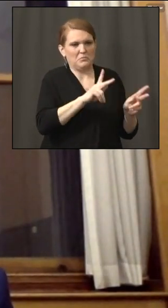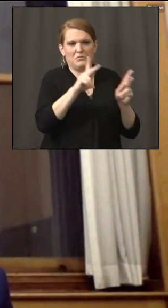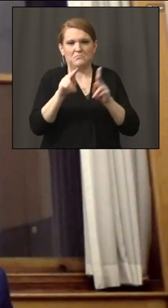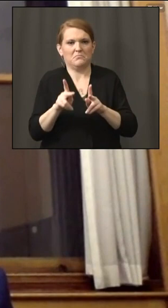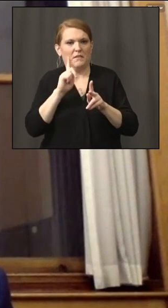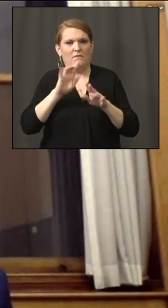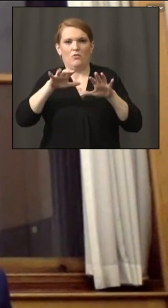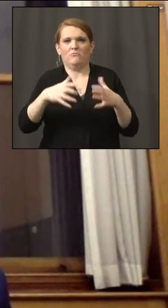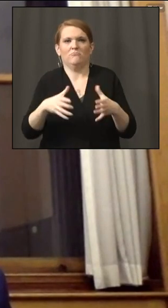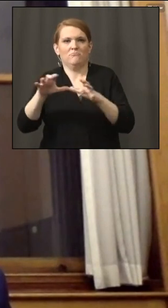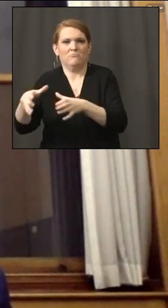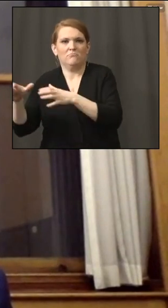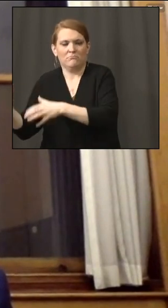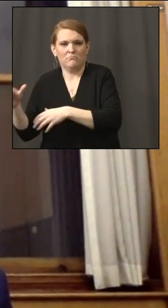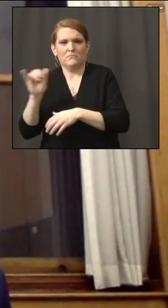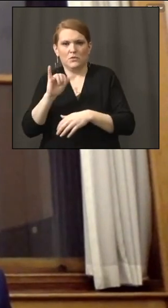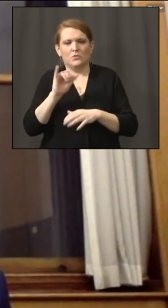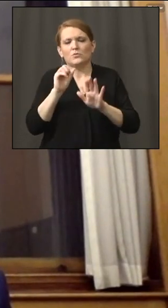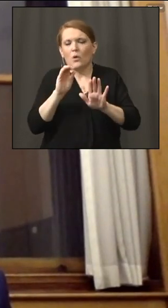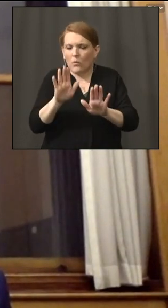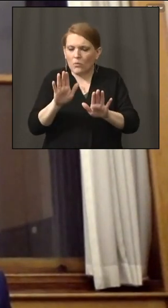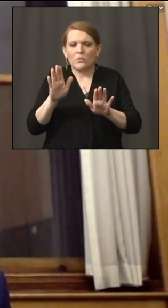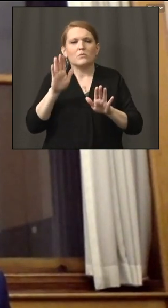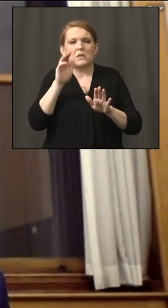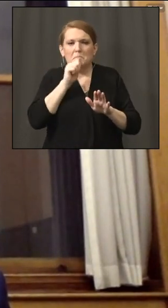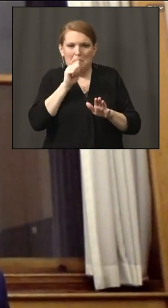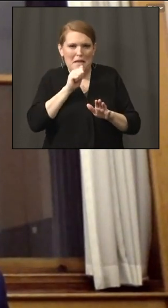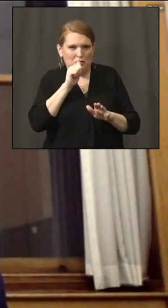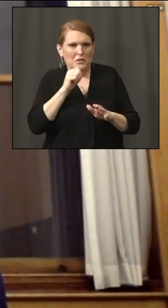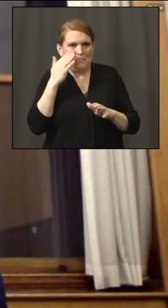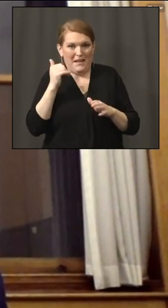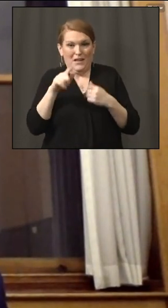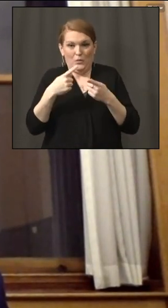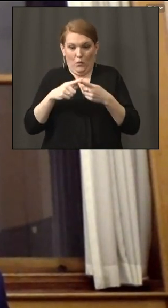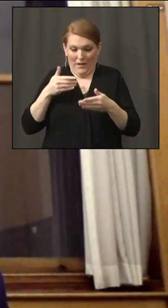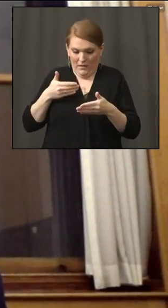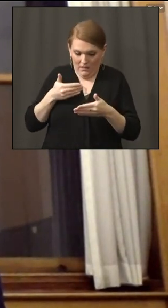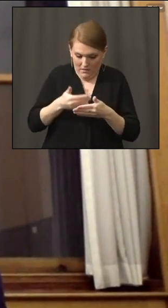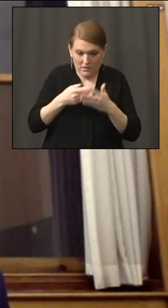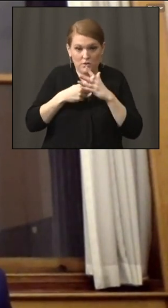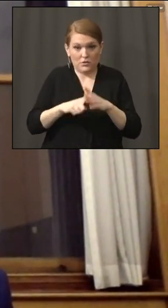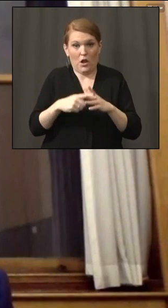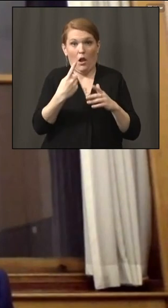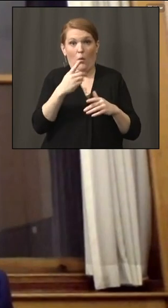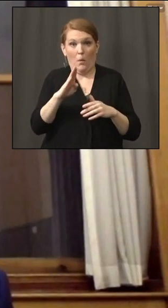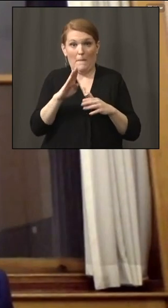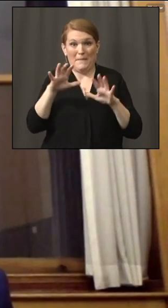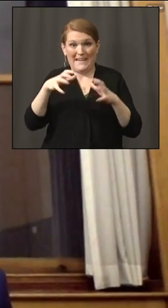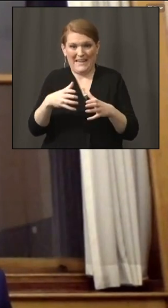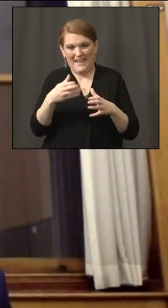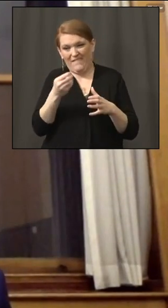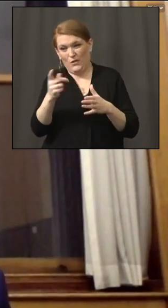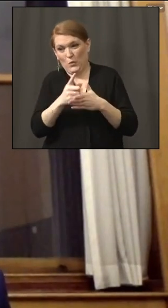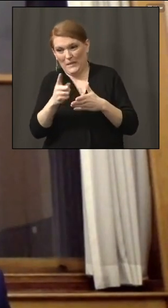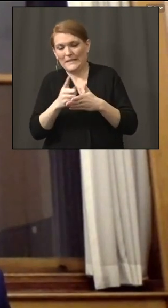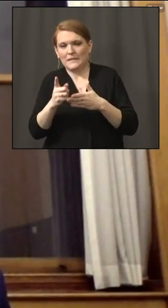sit tight for now. There will be a lot more guidance coming about this as we approach phase 1B, but that's still a few weeks away.